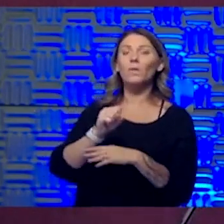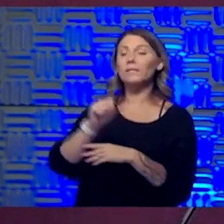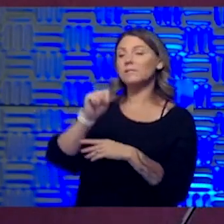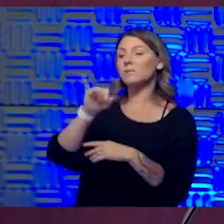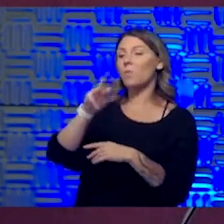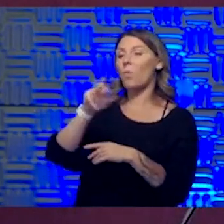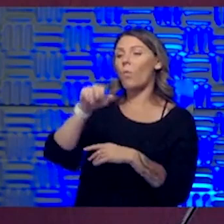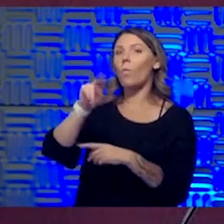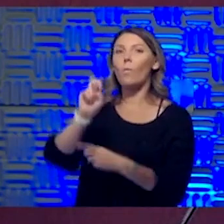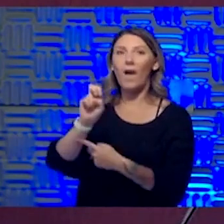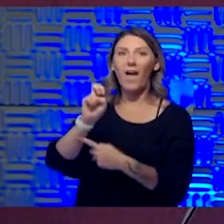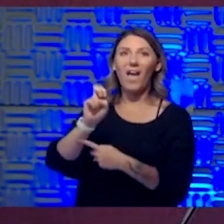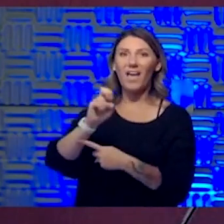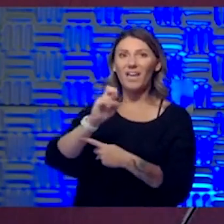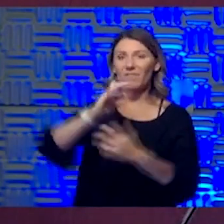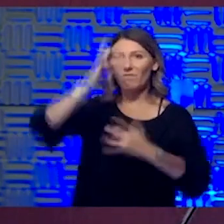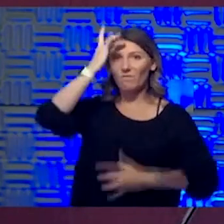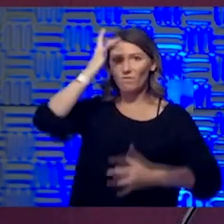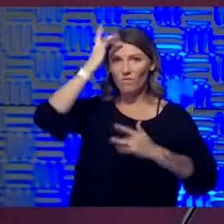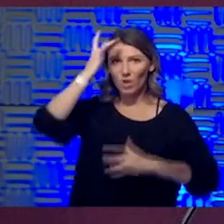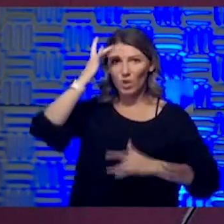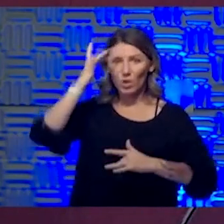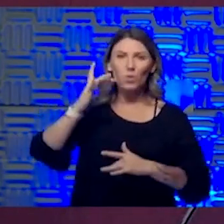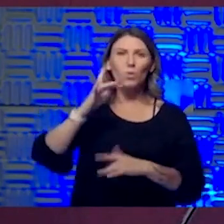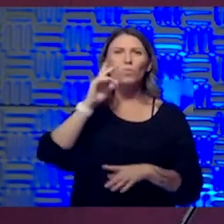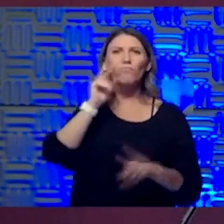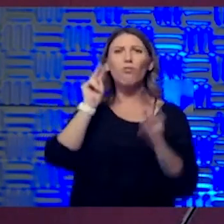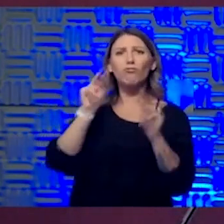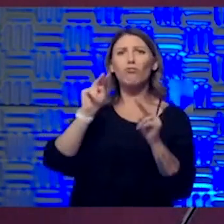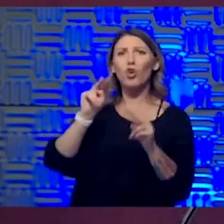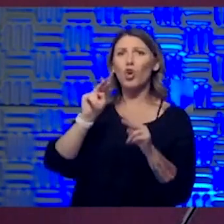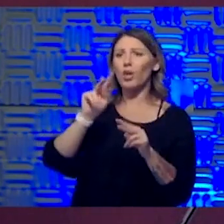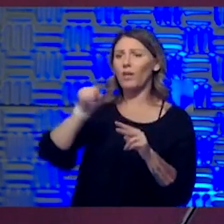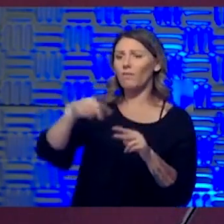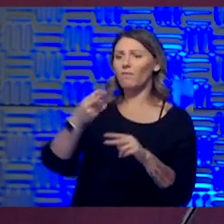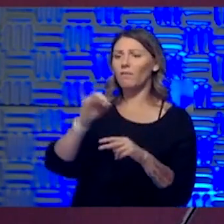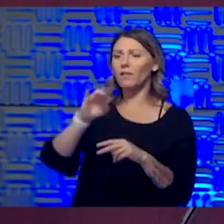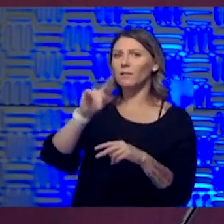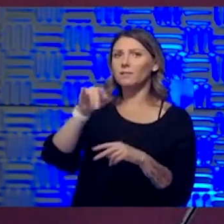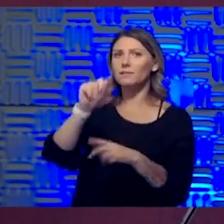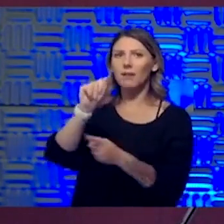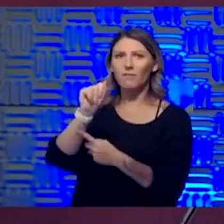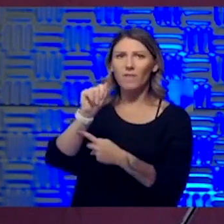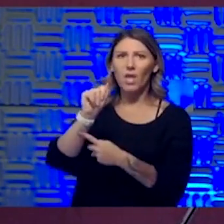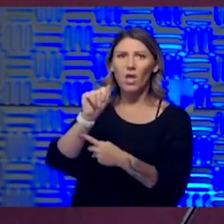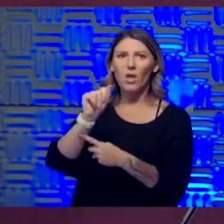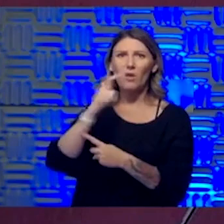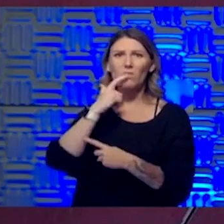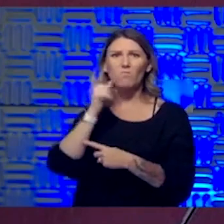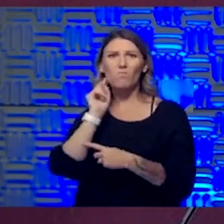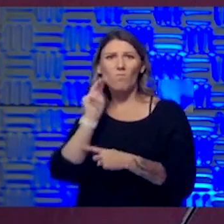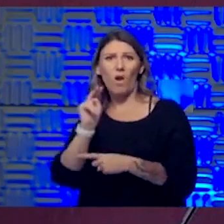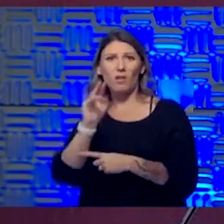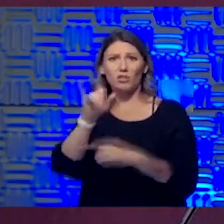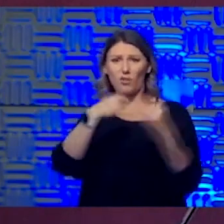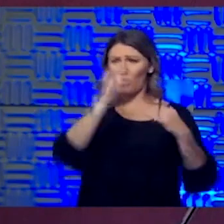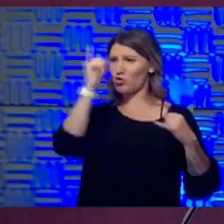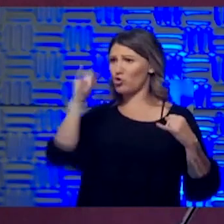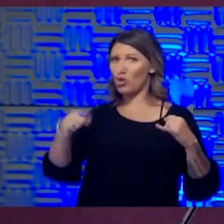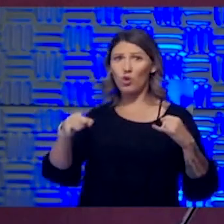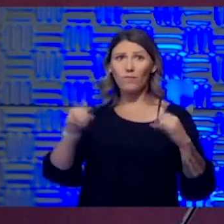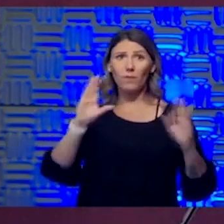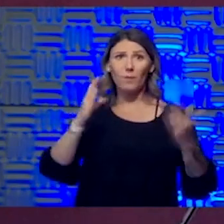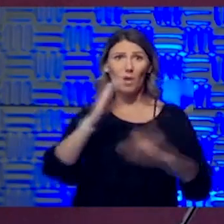Louis, Philadelphia had a rampant spread asymptotic curve versus St. Louis at that time, which, which shut down